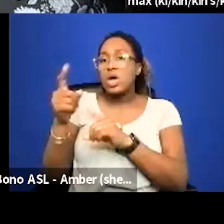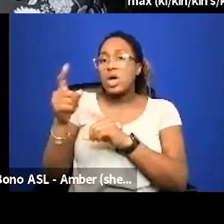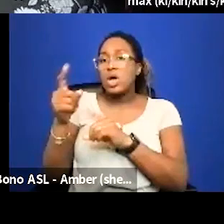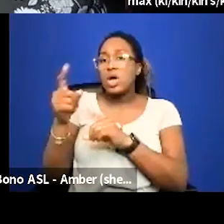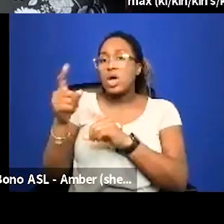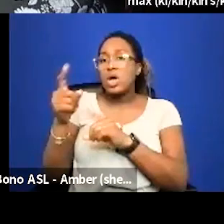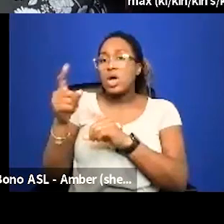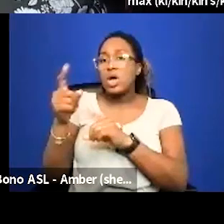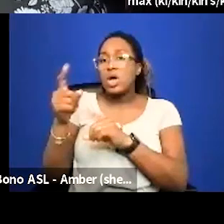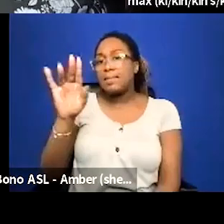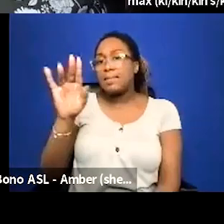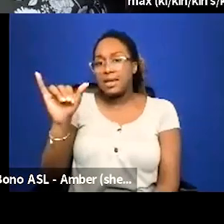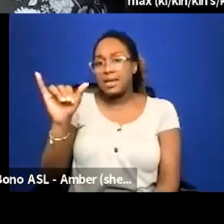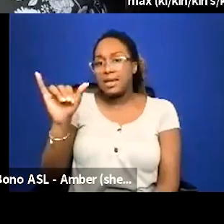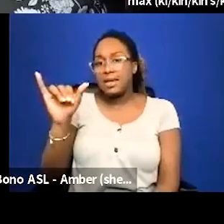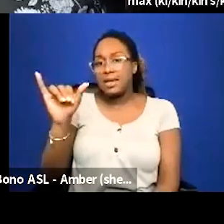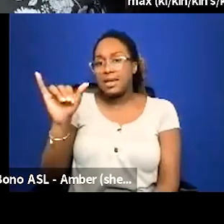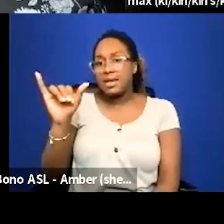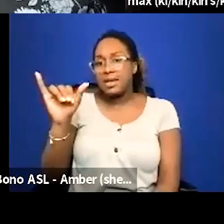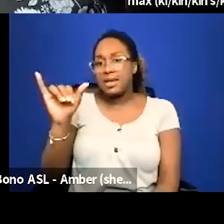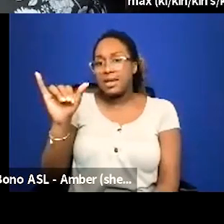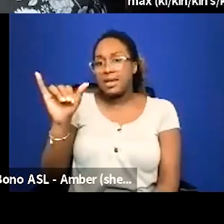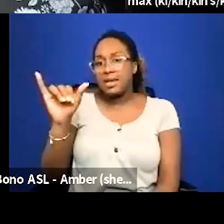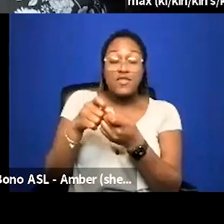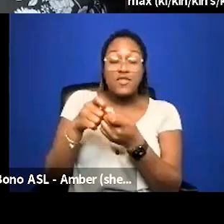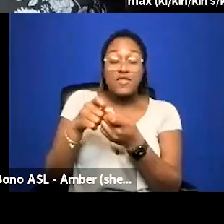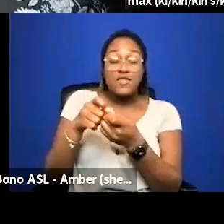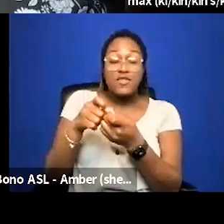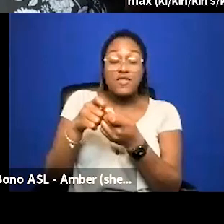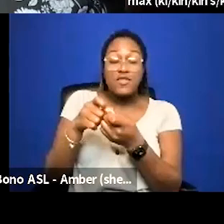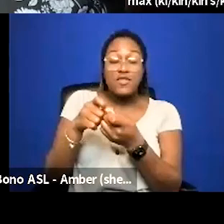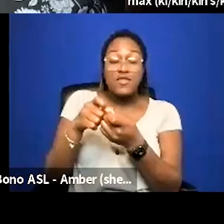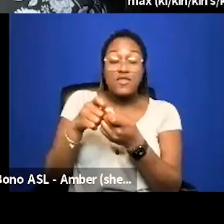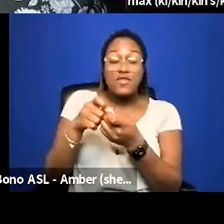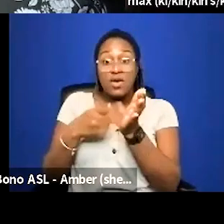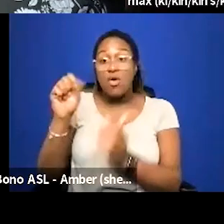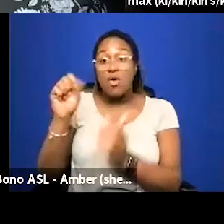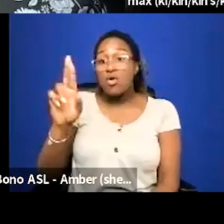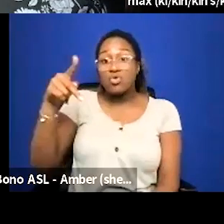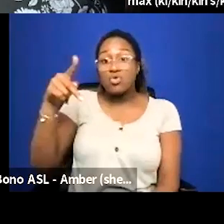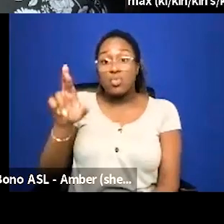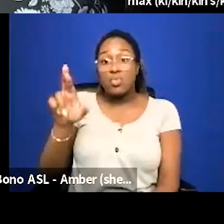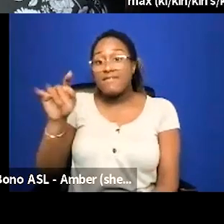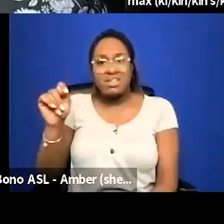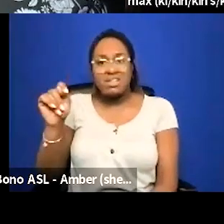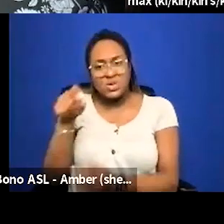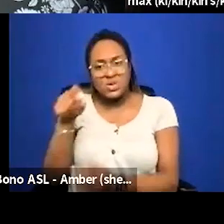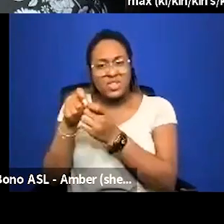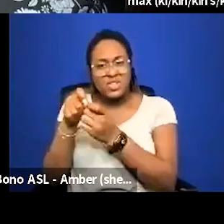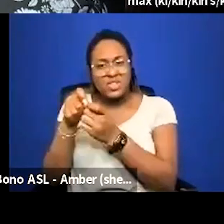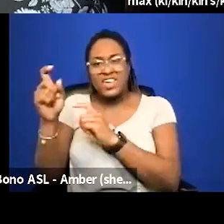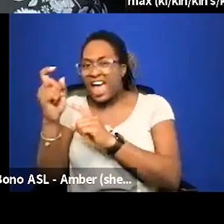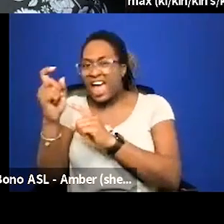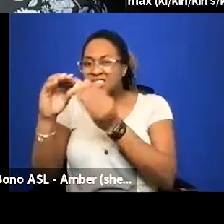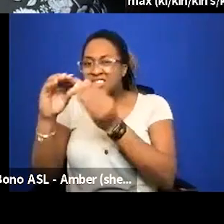who says giving specific requirements to call oneself super mat super fat for example you must weigh a x number of pounds seems